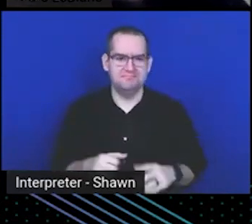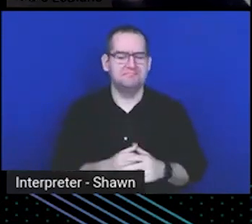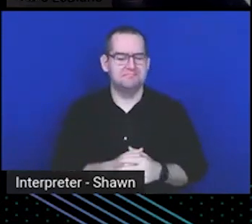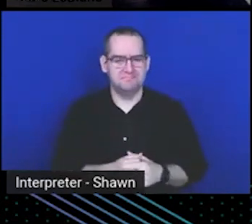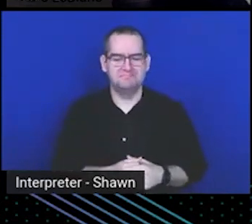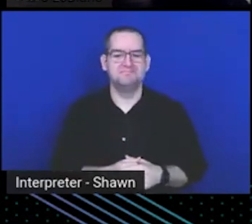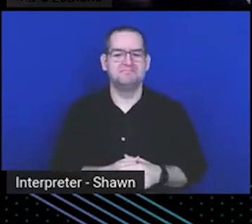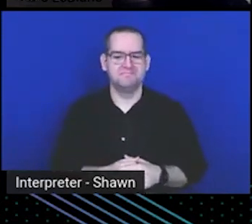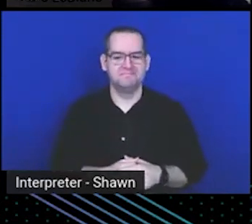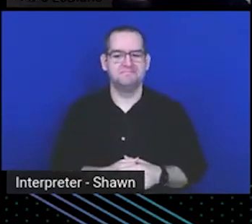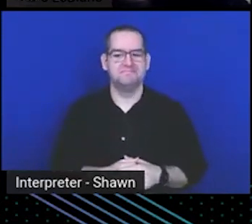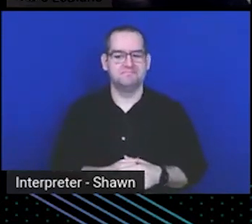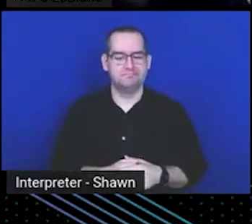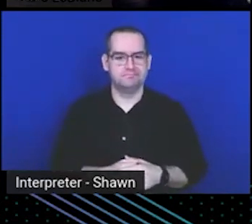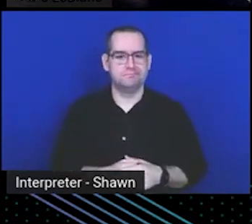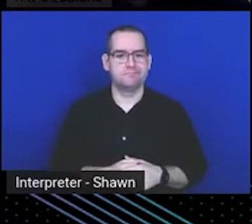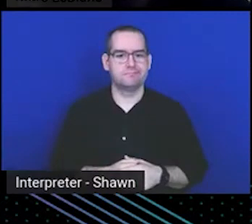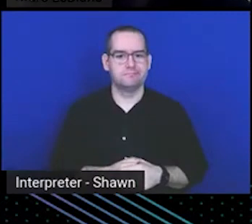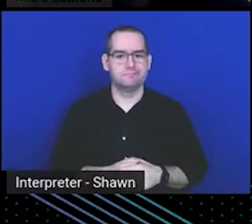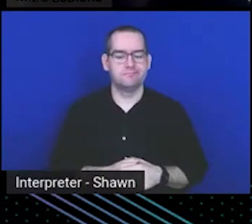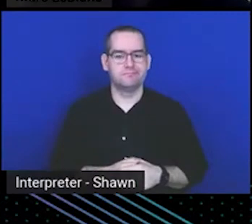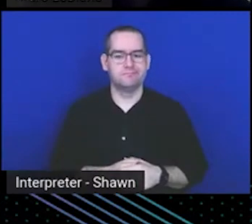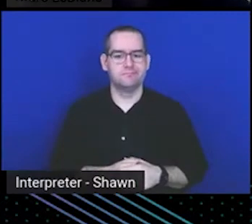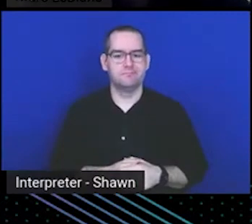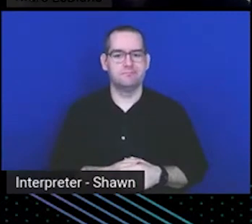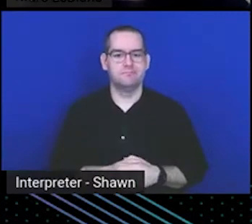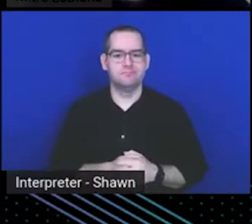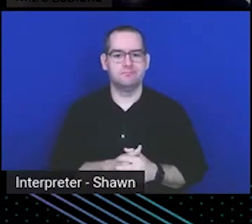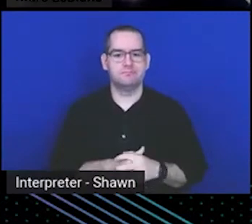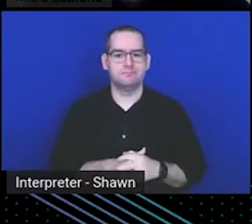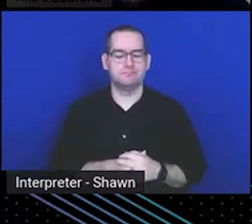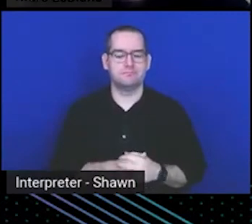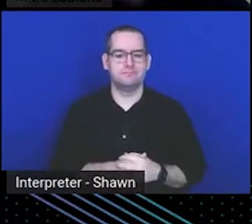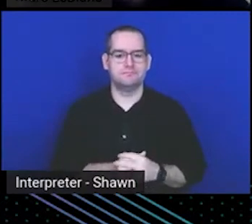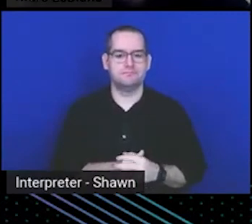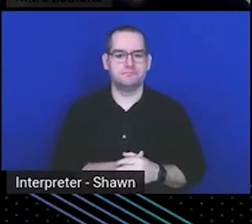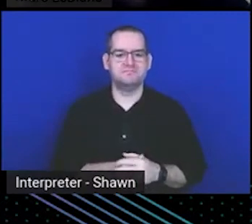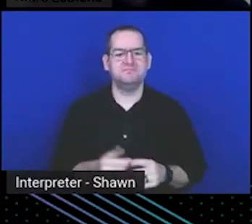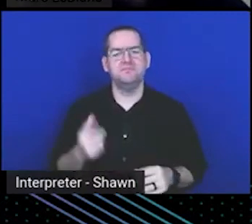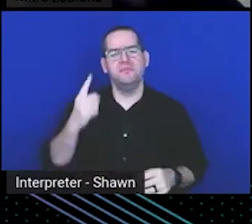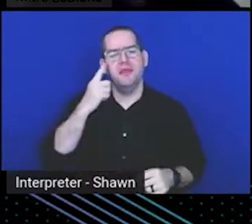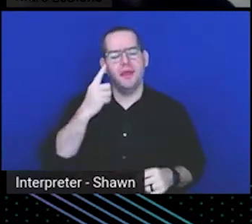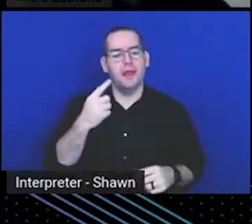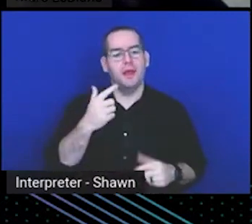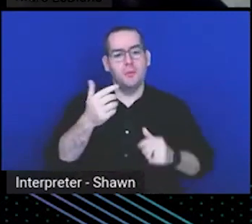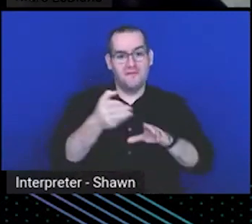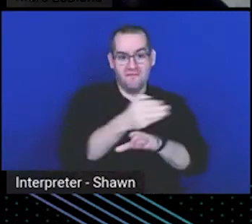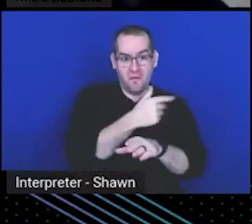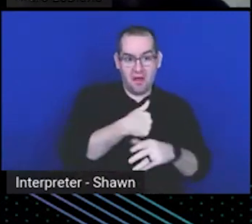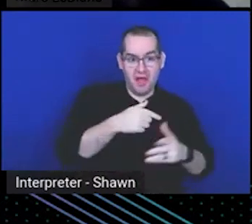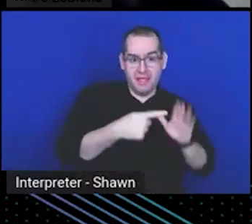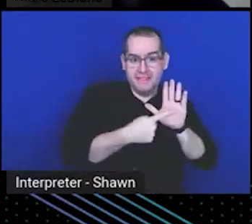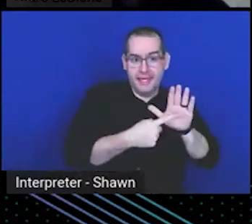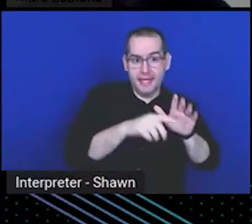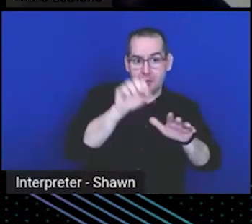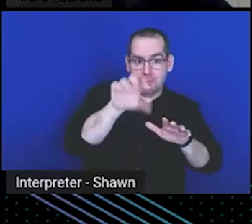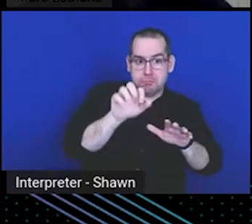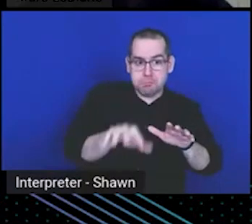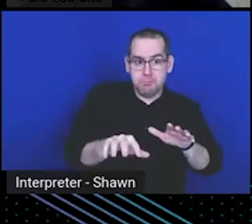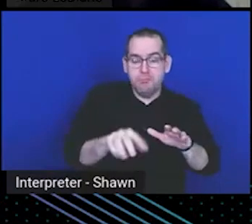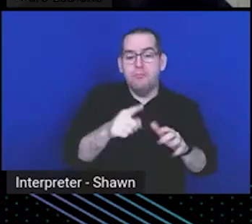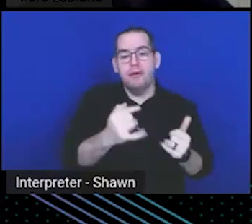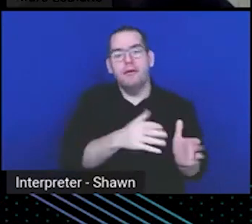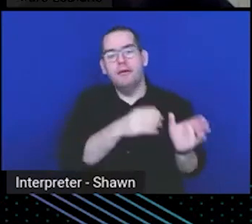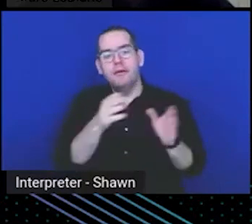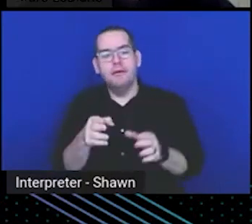But what we're really seeing, and again, I go back to kind of some of those examples I gave earlier on, is we have on the left-hand side here, we have a very